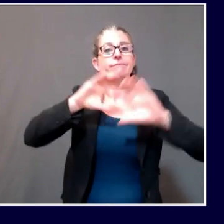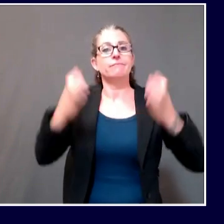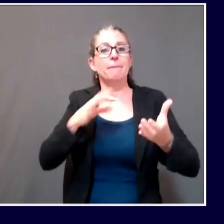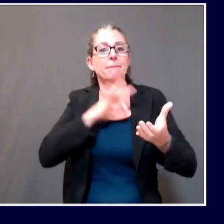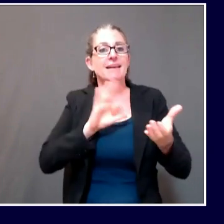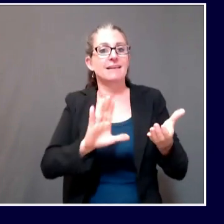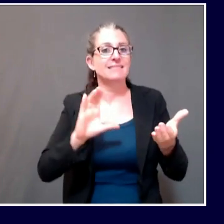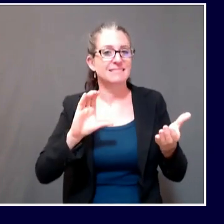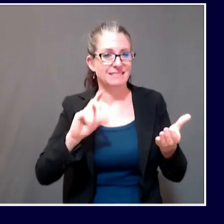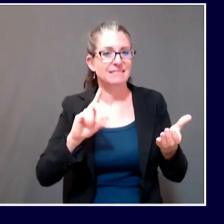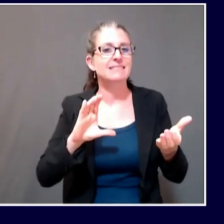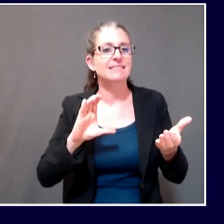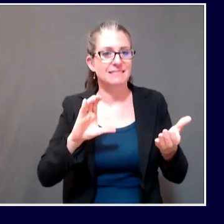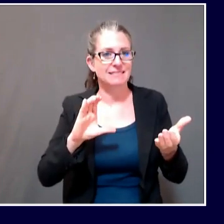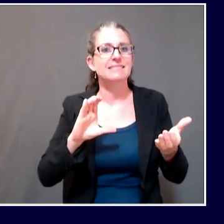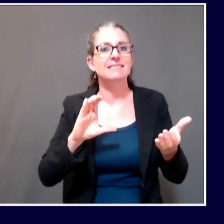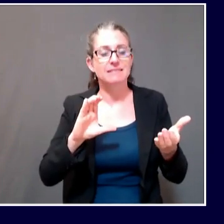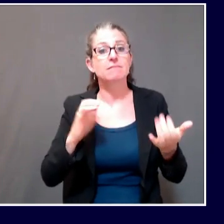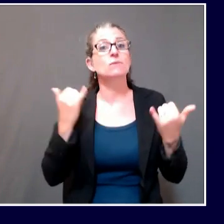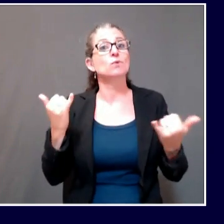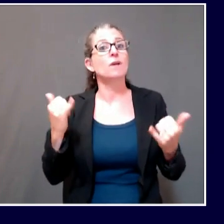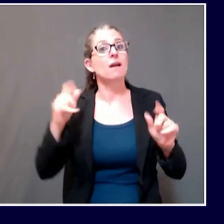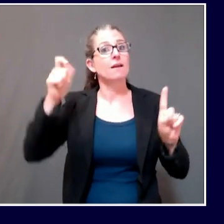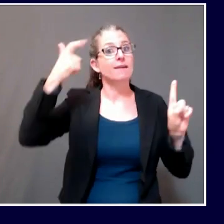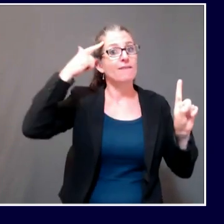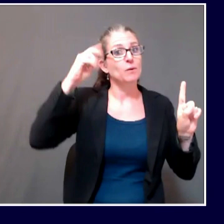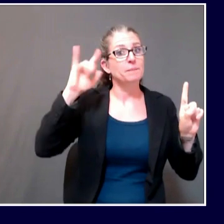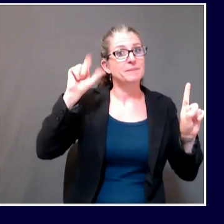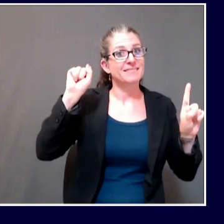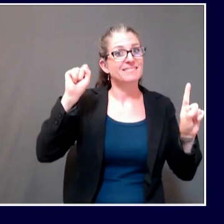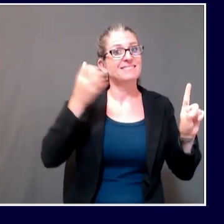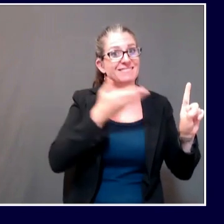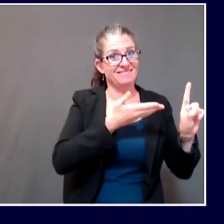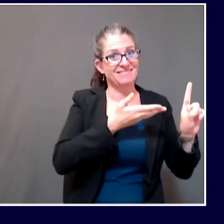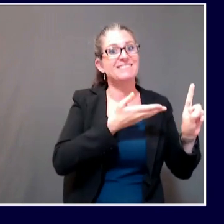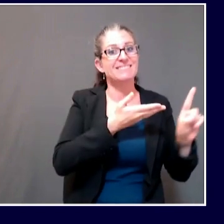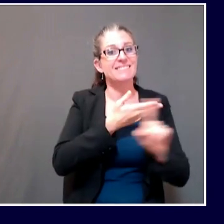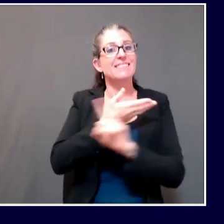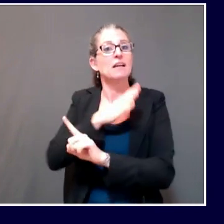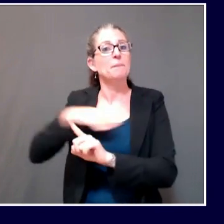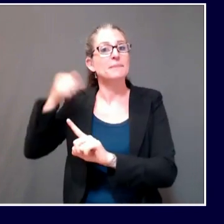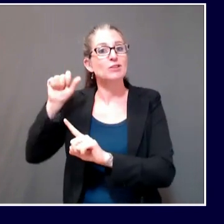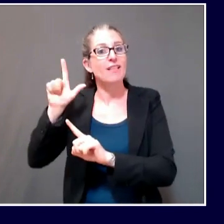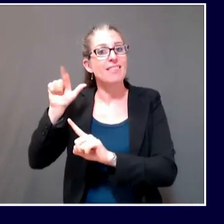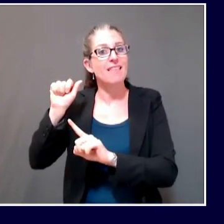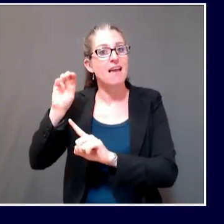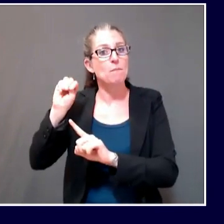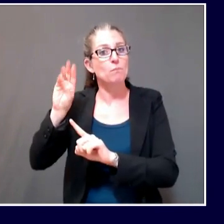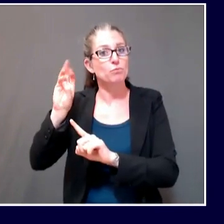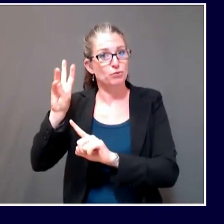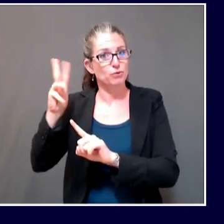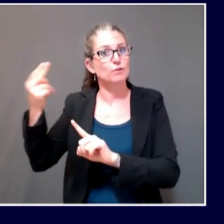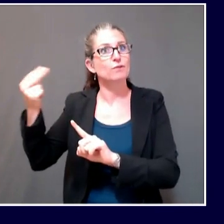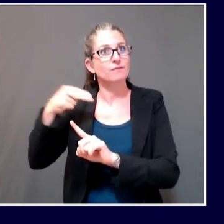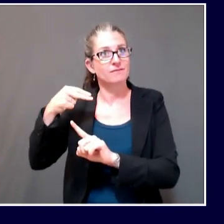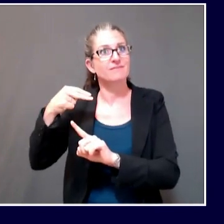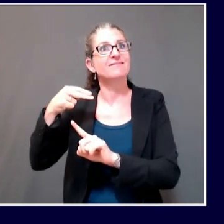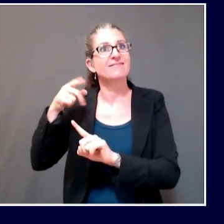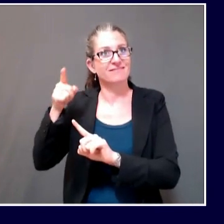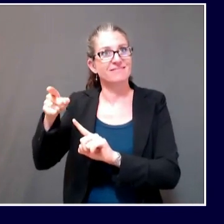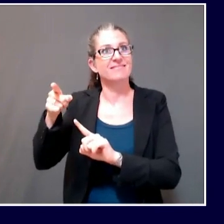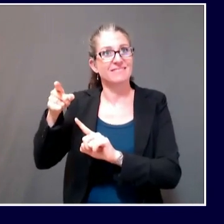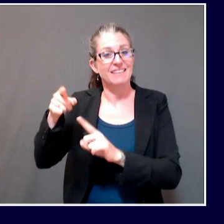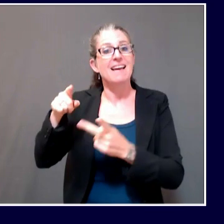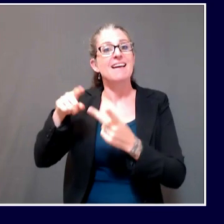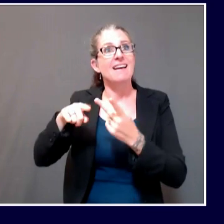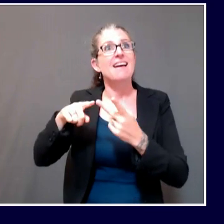I'm joined today by Governor Janet Mills, Commissioner Heather Johnson of the Department of Economic and Community Development, and Commissioner